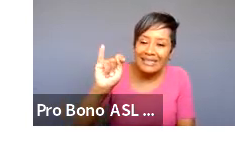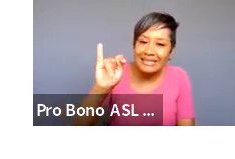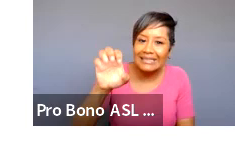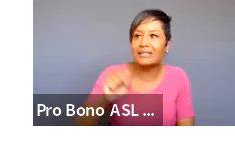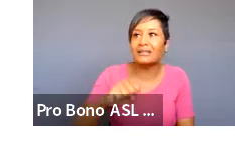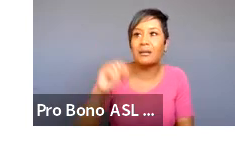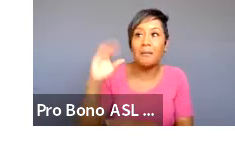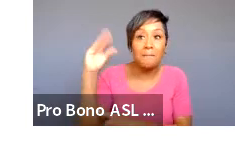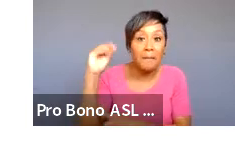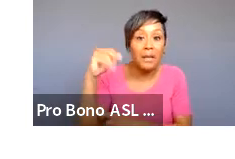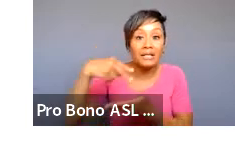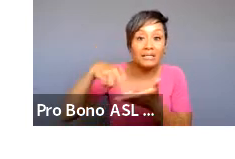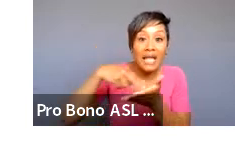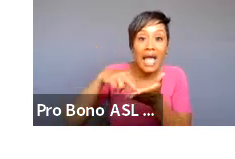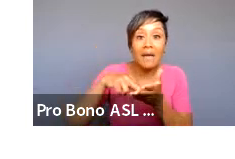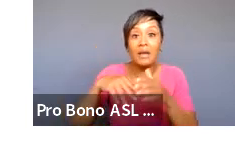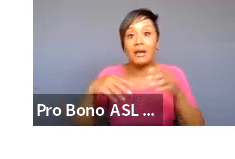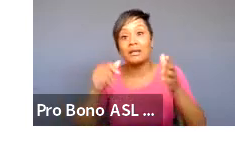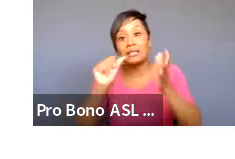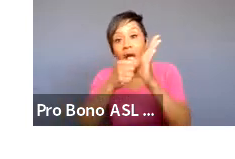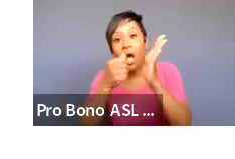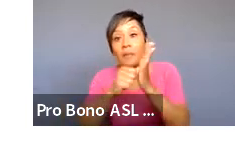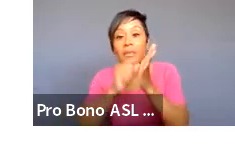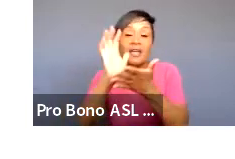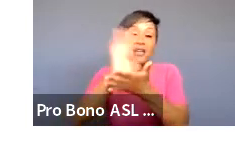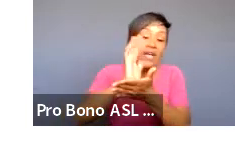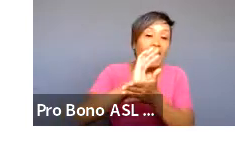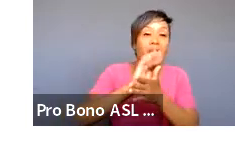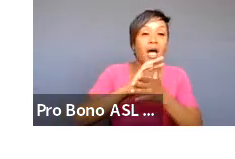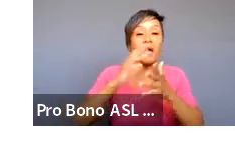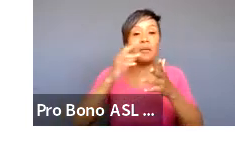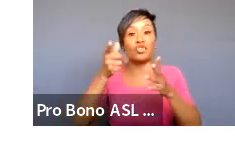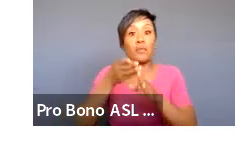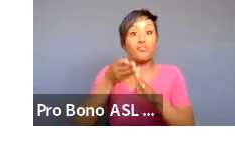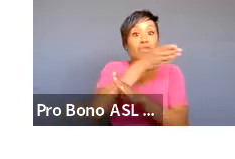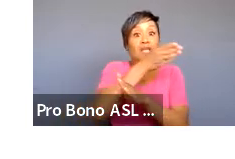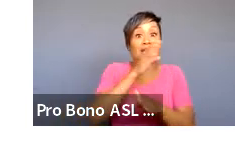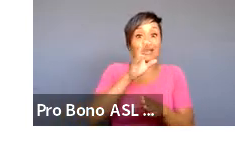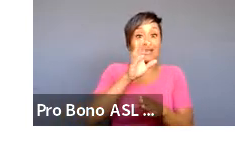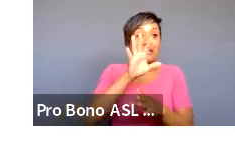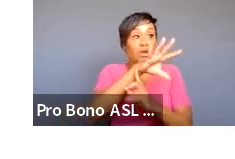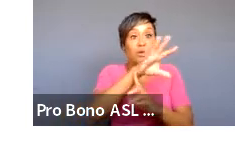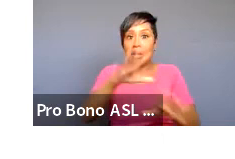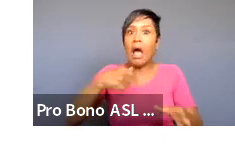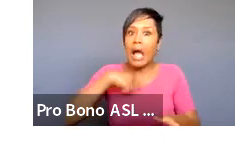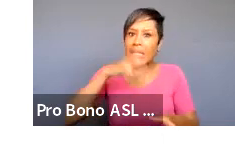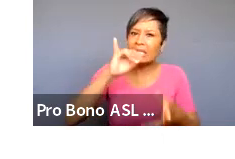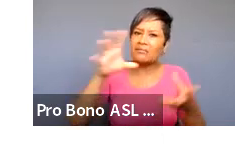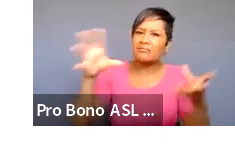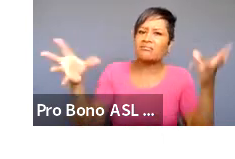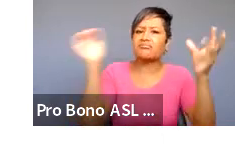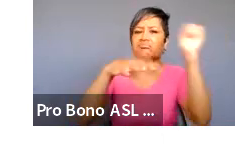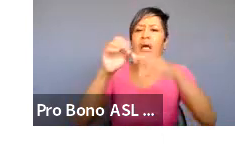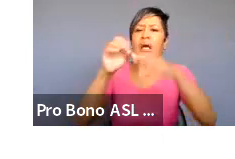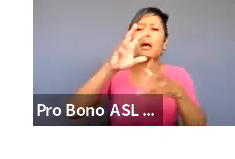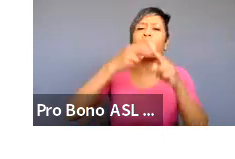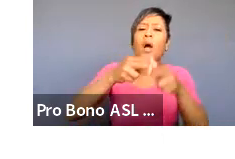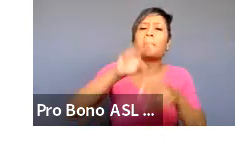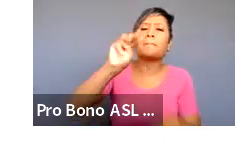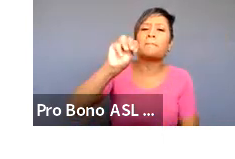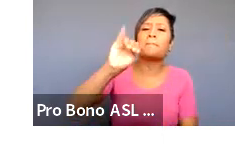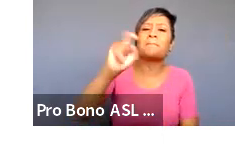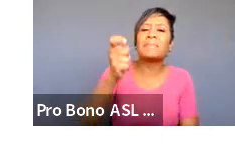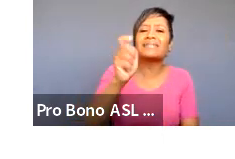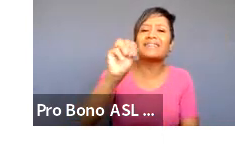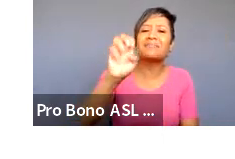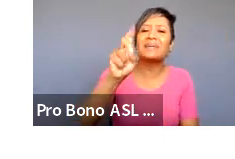monologuing scene sculpting film are you pre-filming something in your own i've had mixed media i've had a solo show where i've